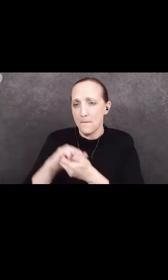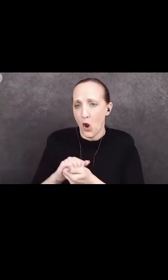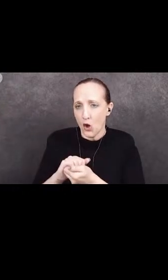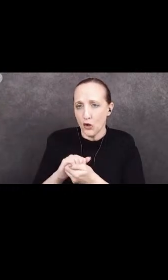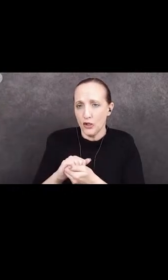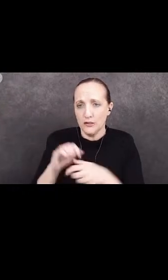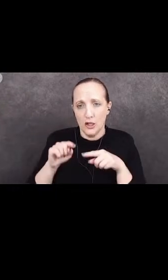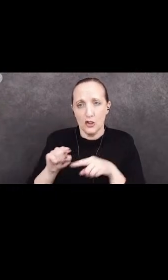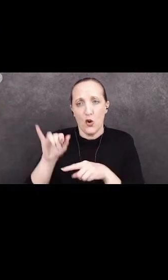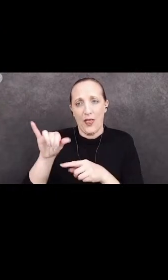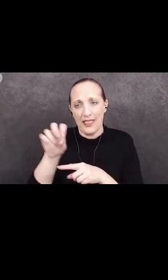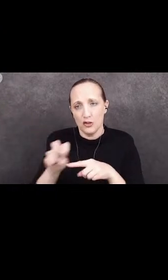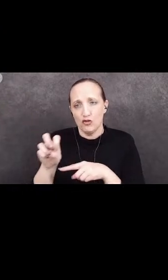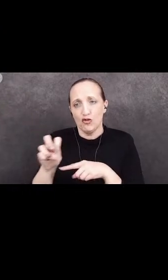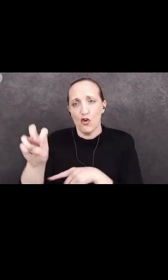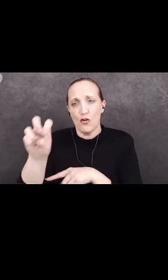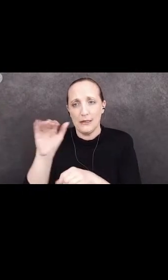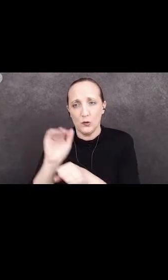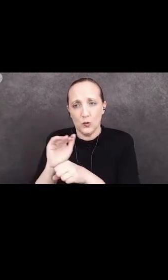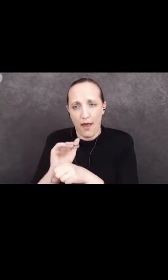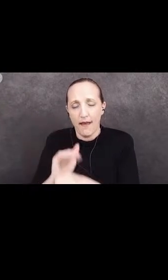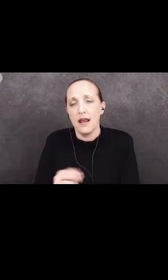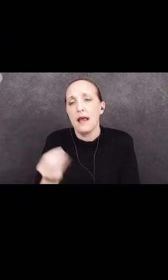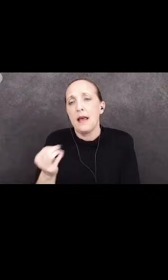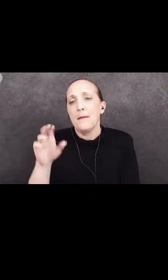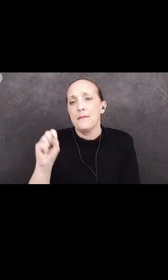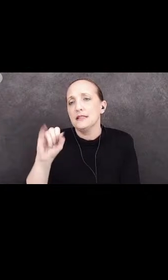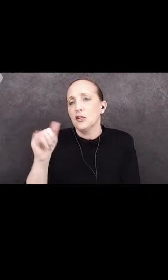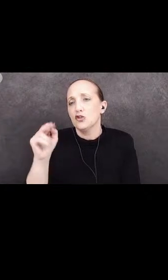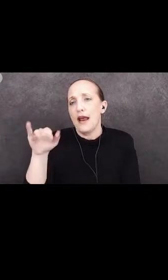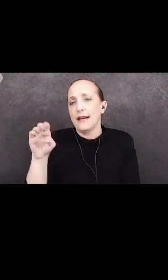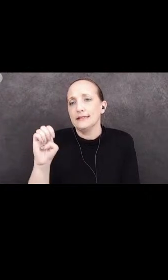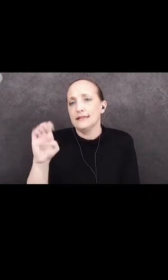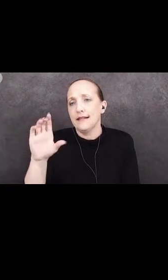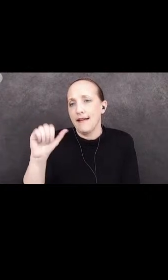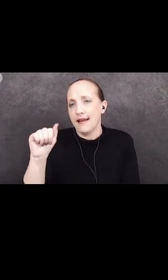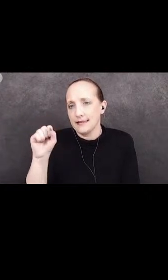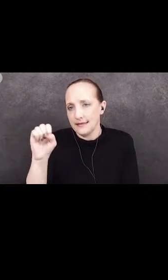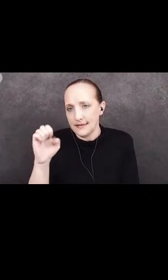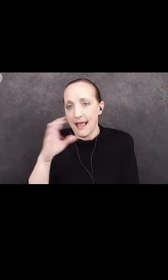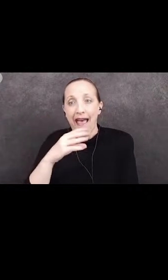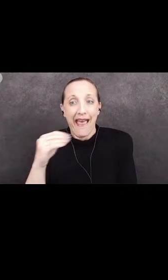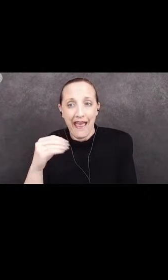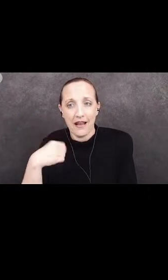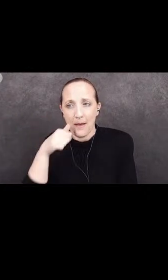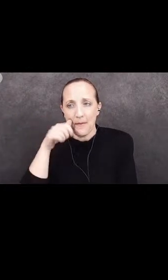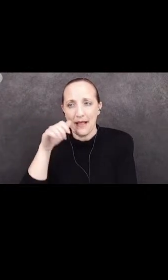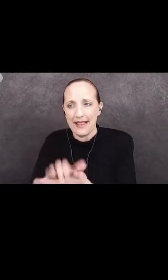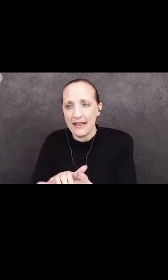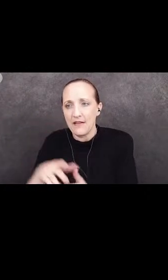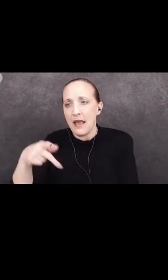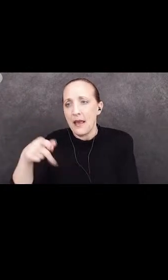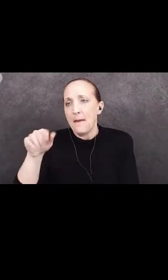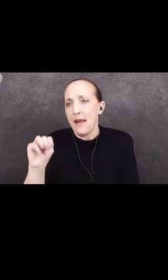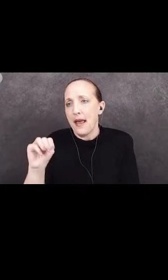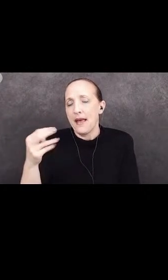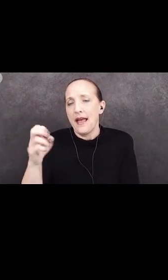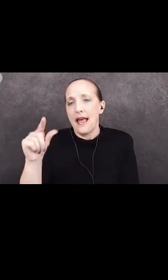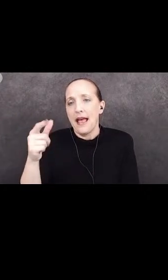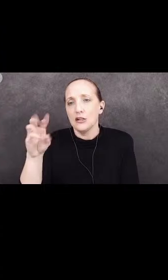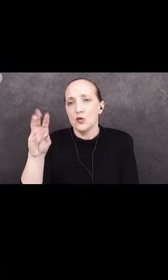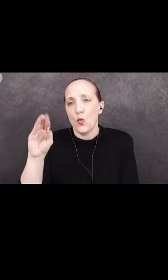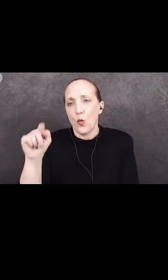this journey tonight. We also have Ms. Janice Case, and I believe Pam Hedgeworth is on.